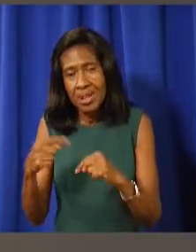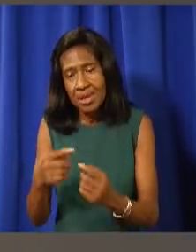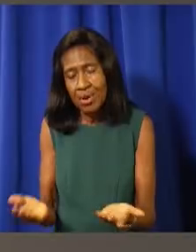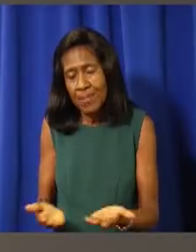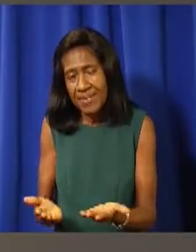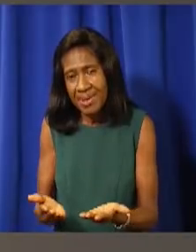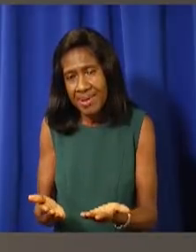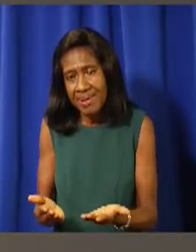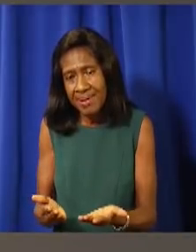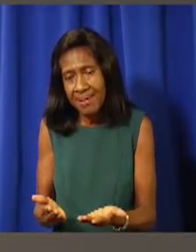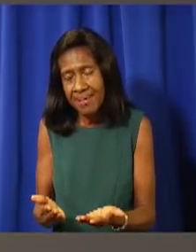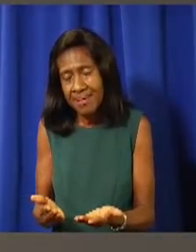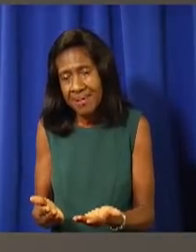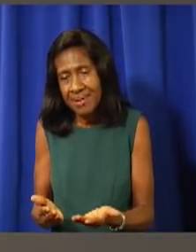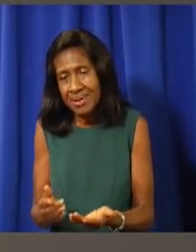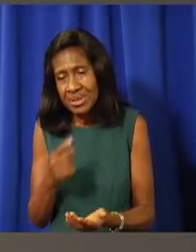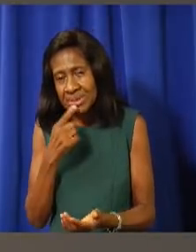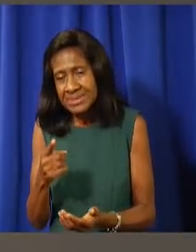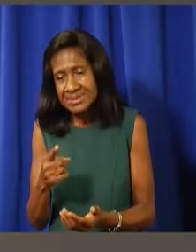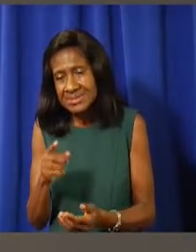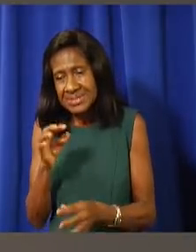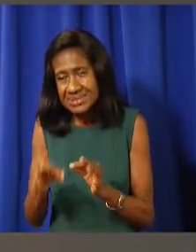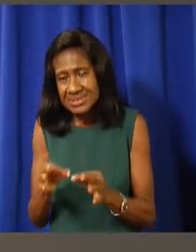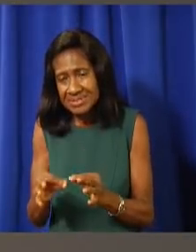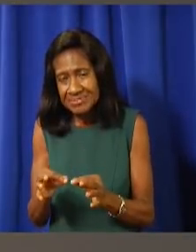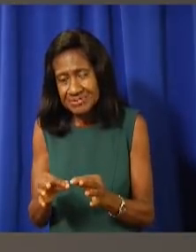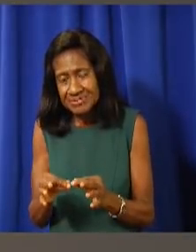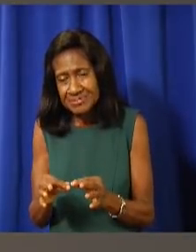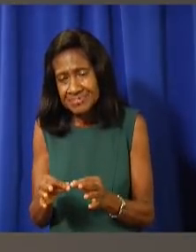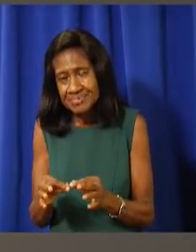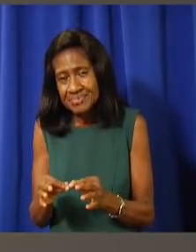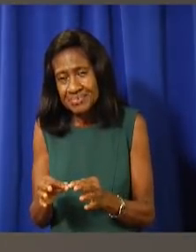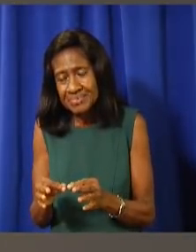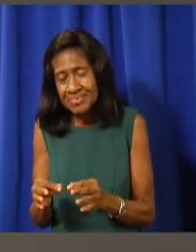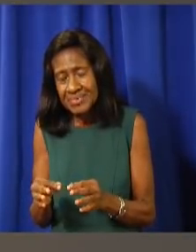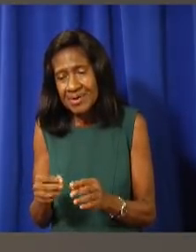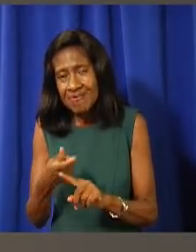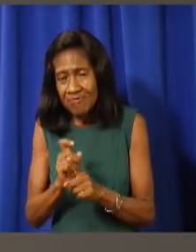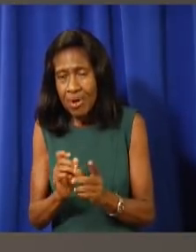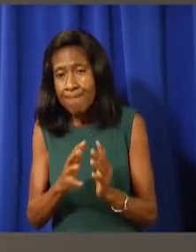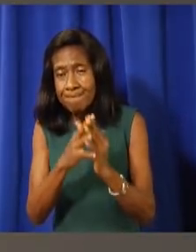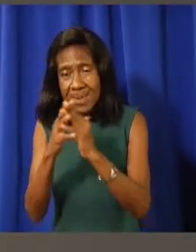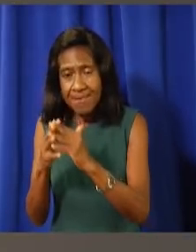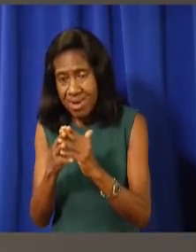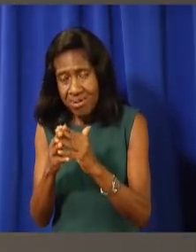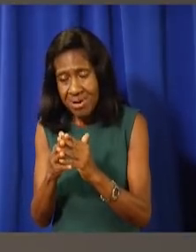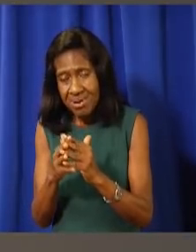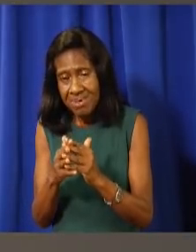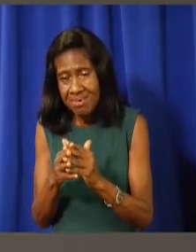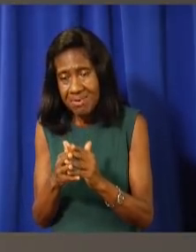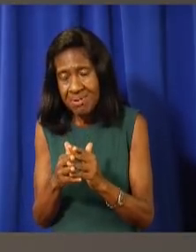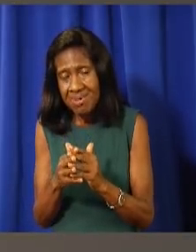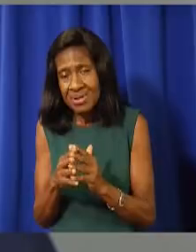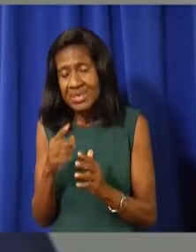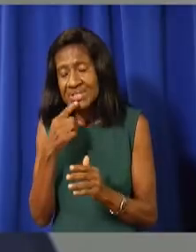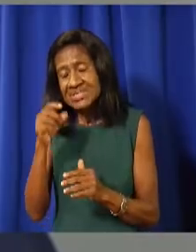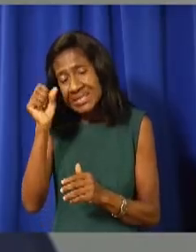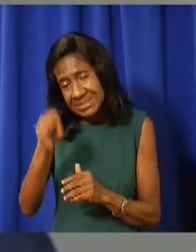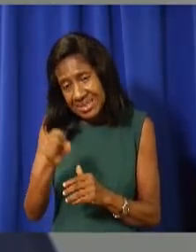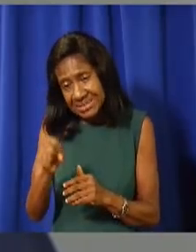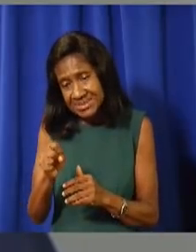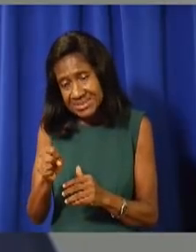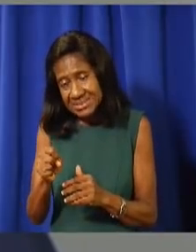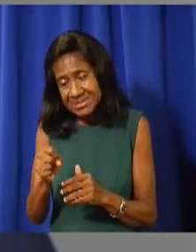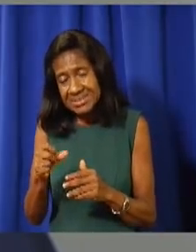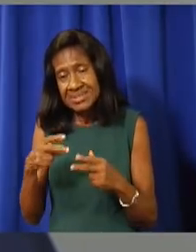here within the next five weeks? Yes, I do, actually. Um, we have a schedule of the American Airlines who